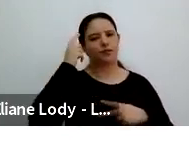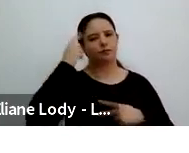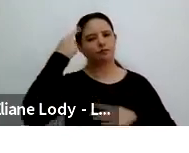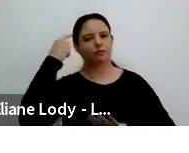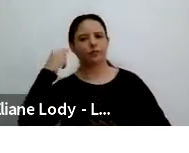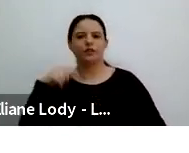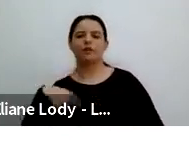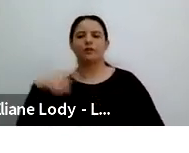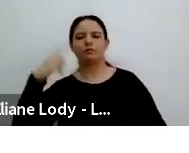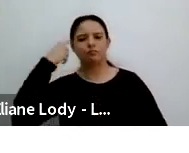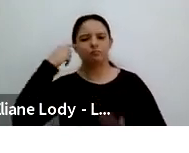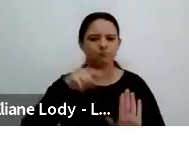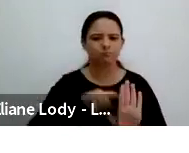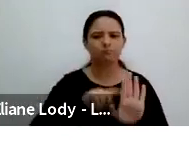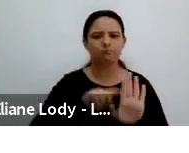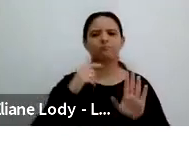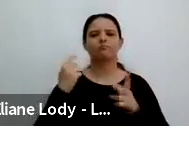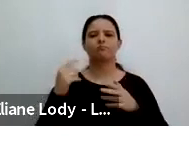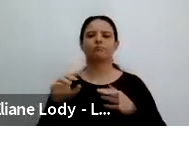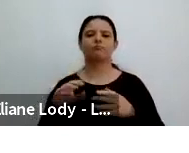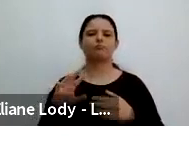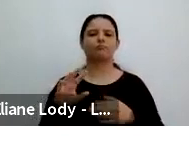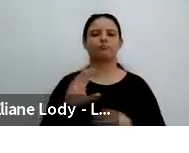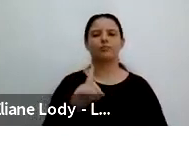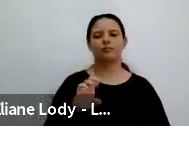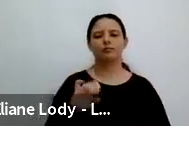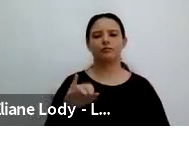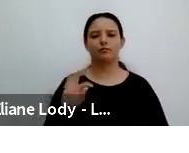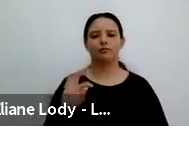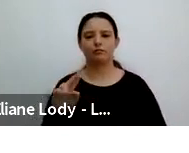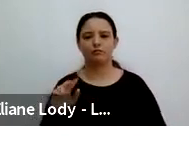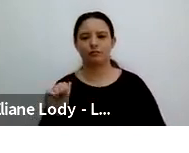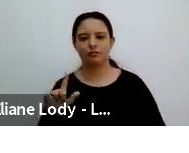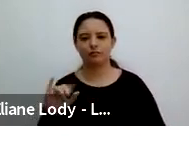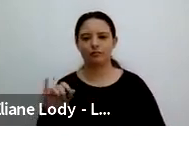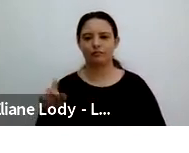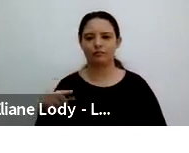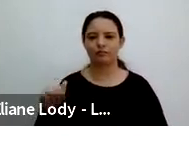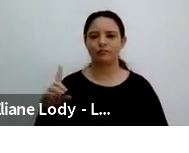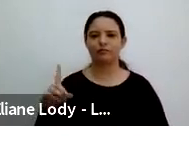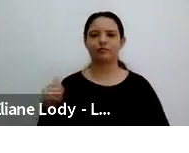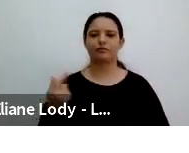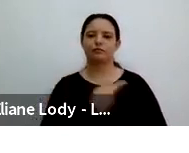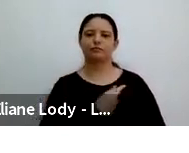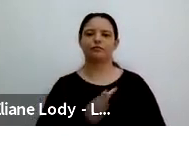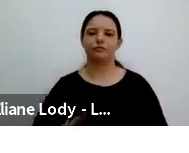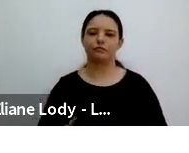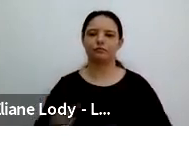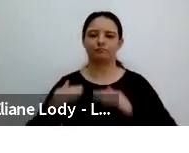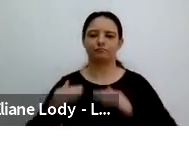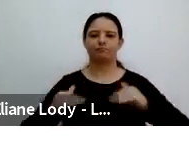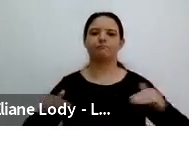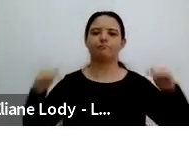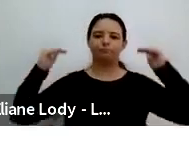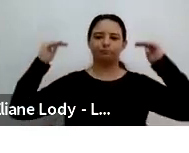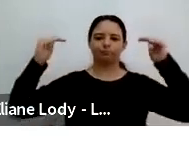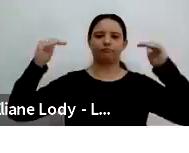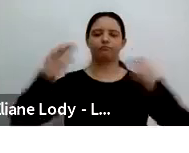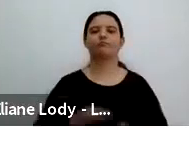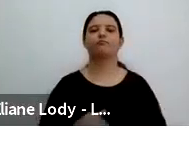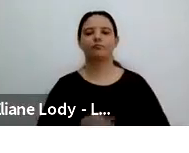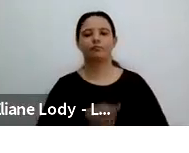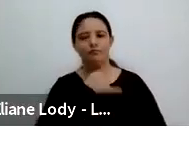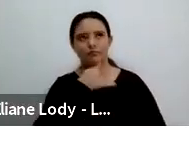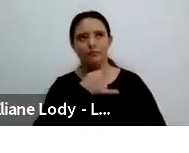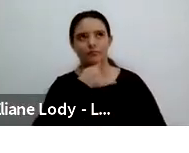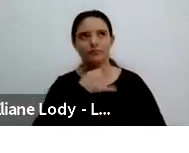and involve government from above and beyond. A good example of this type of an account would